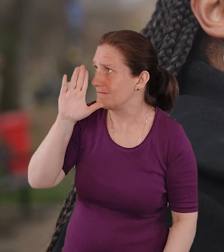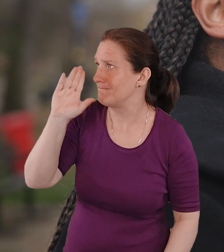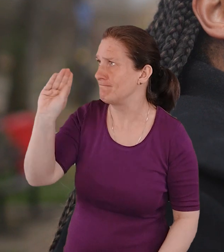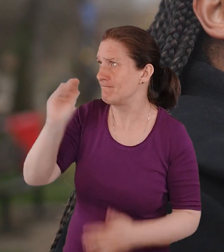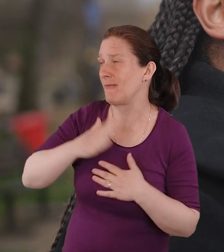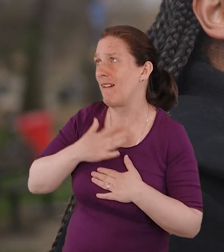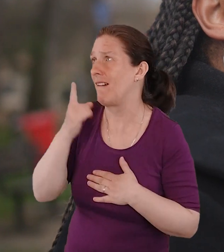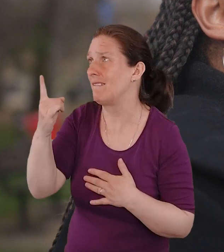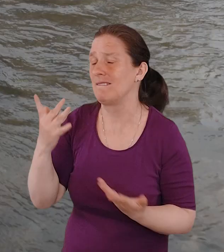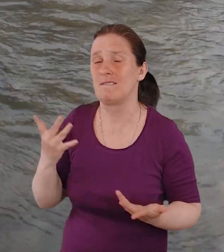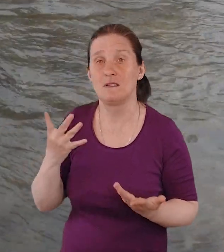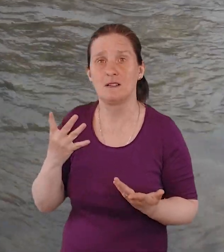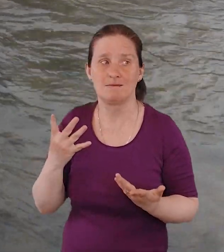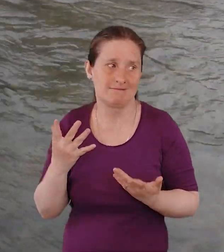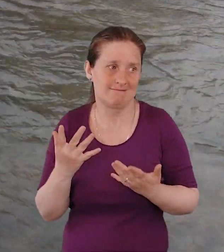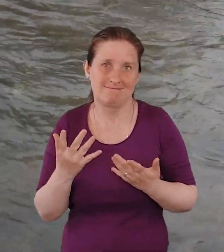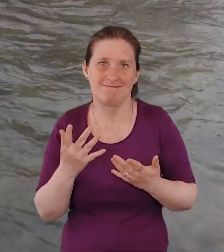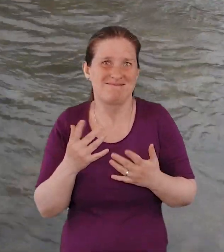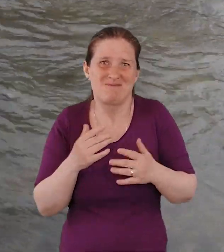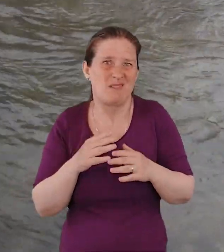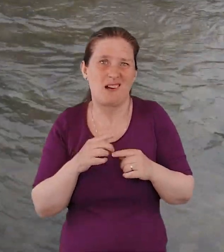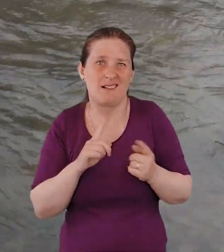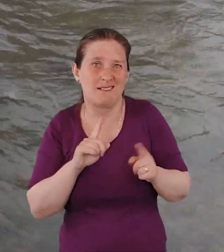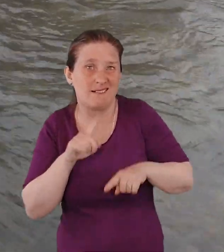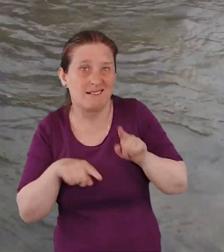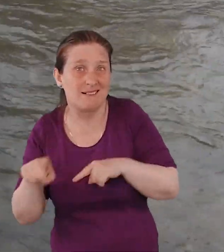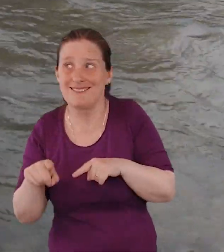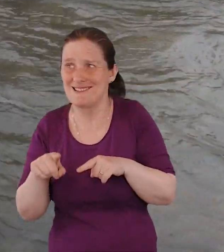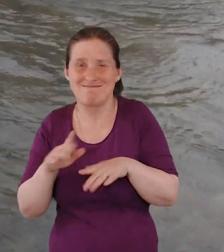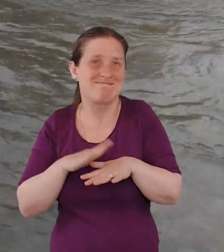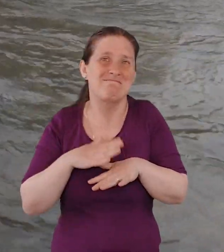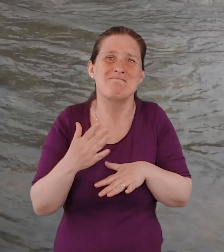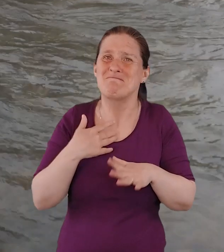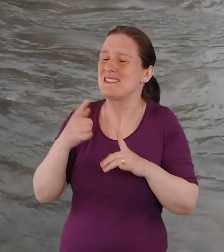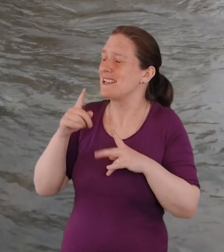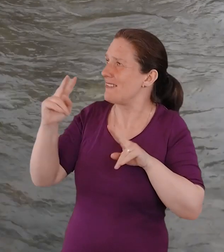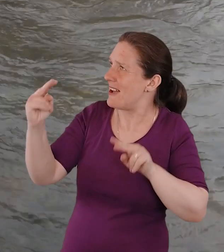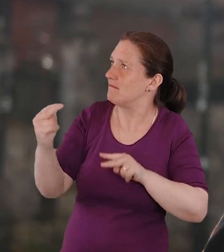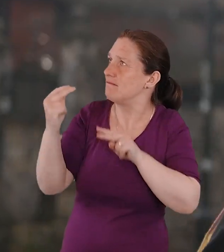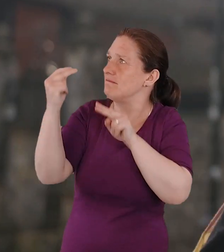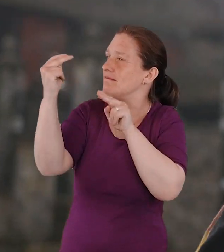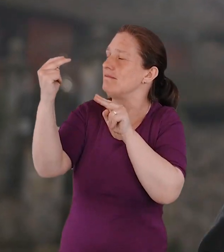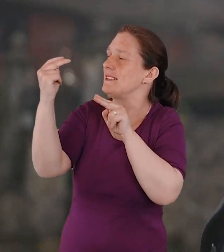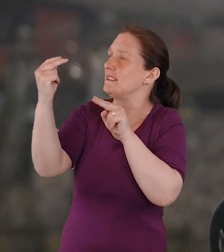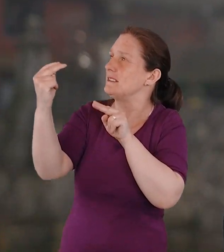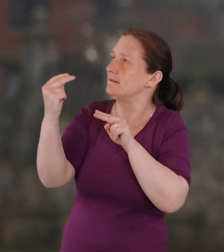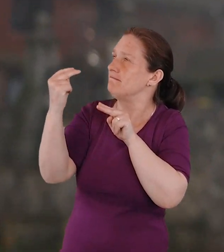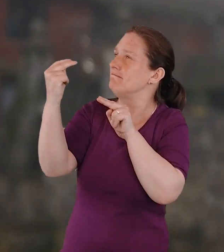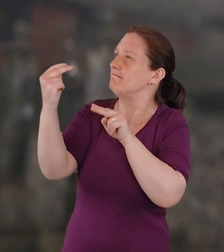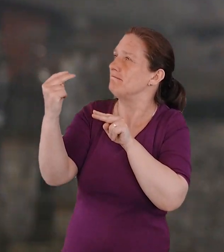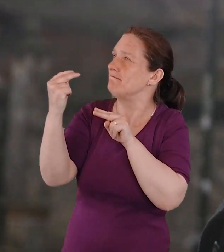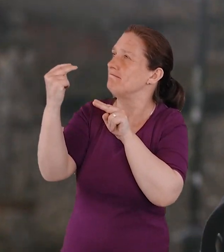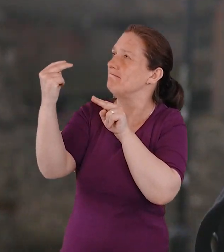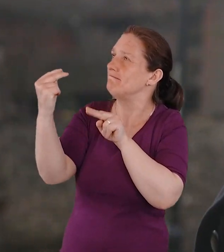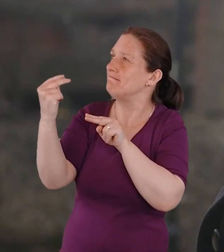whatever stage I am in that space, it's just the gazing. I'm gazing at him and